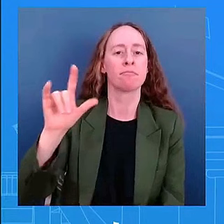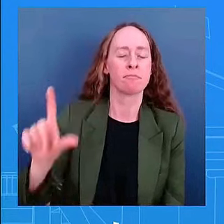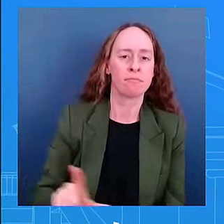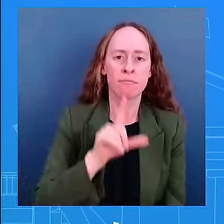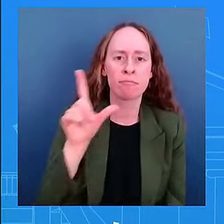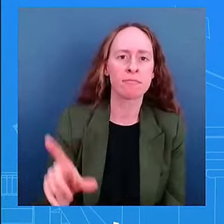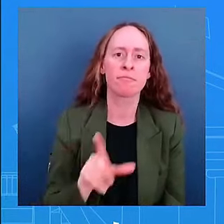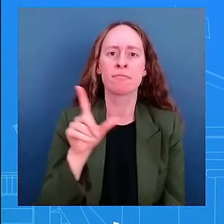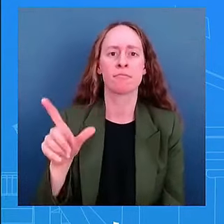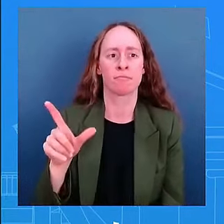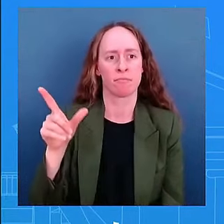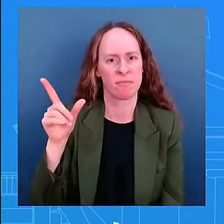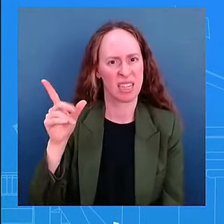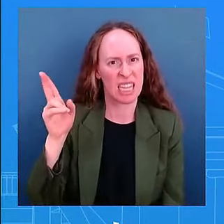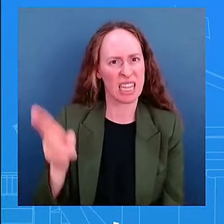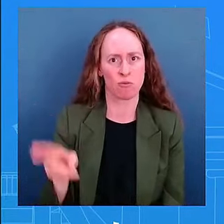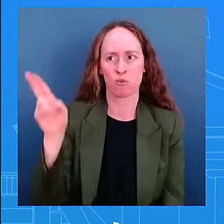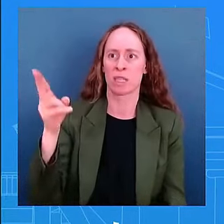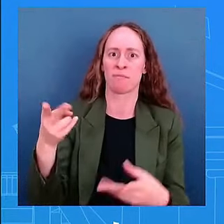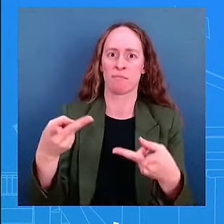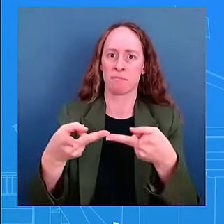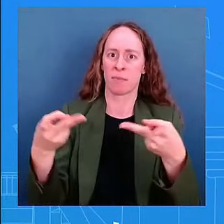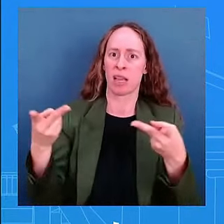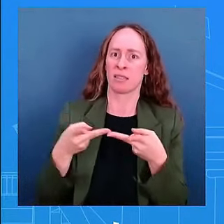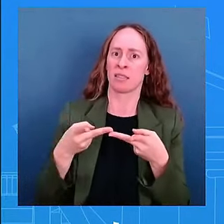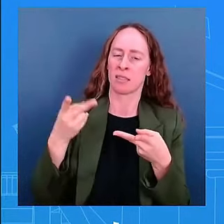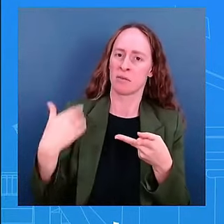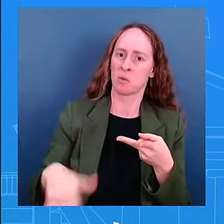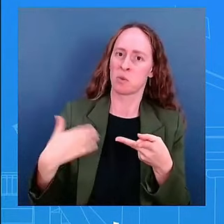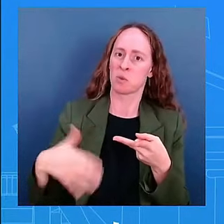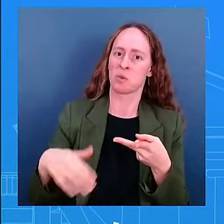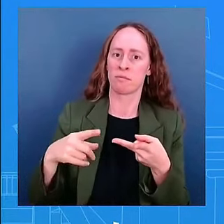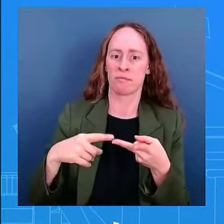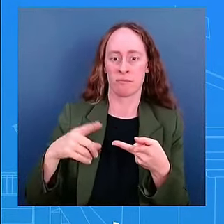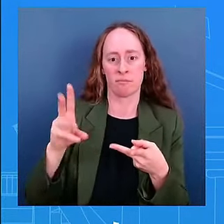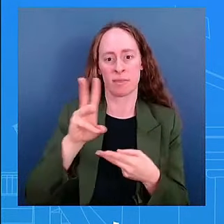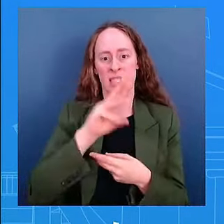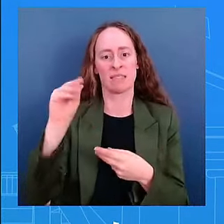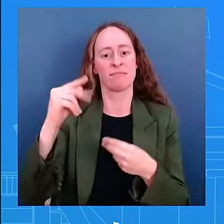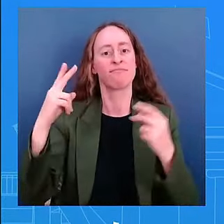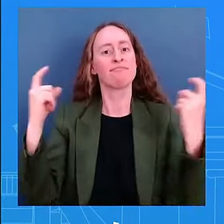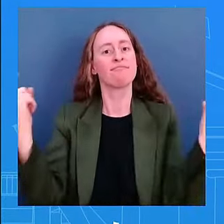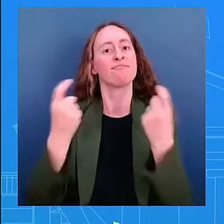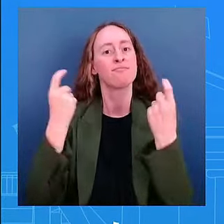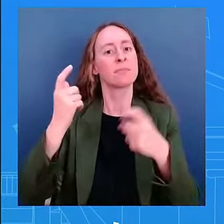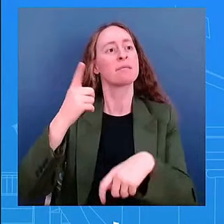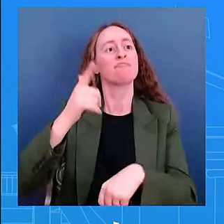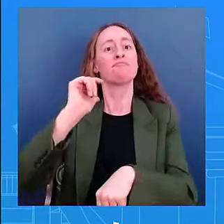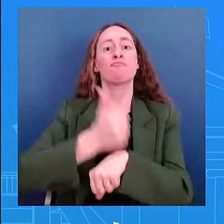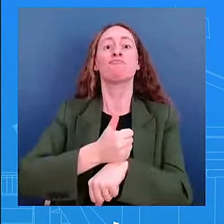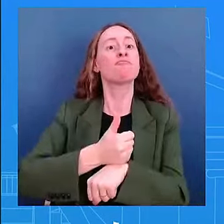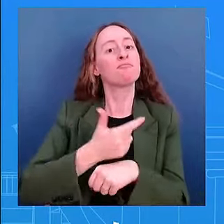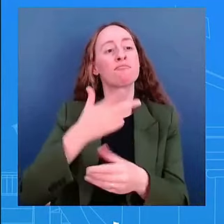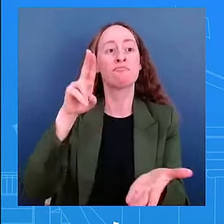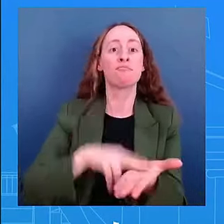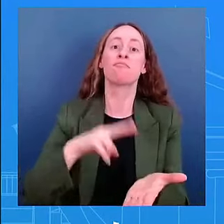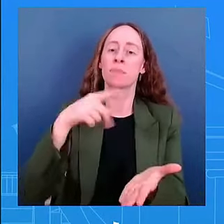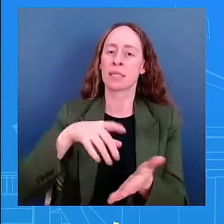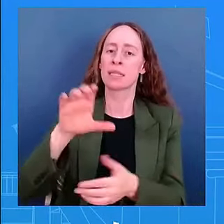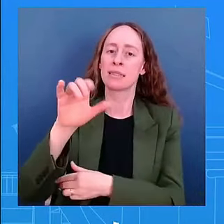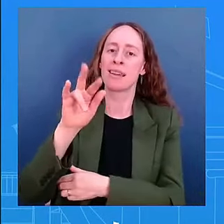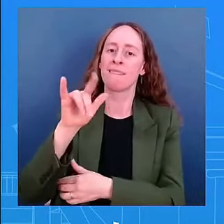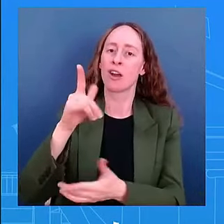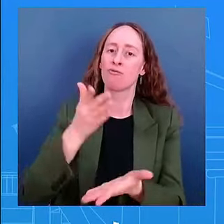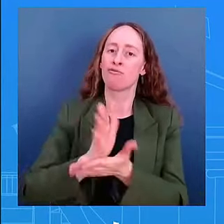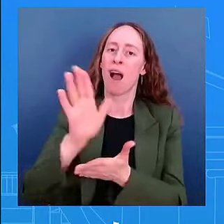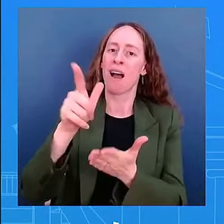library the 60th anniversary of the civil rights act uh and there's there's so much here that's at stake and so that's why he